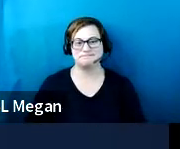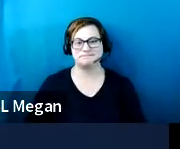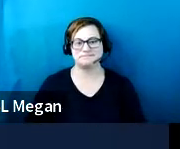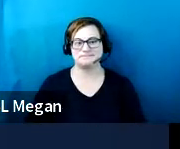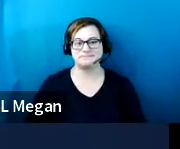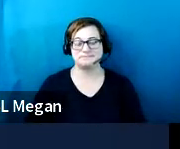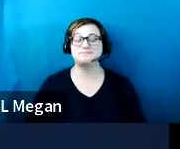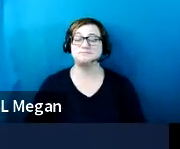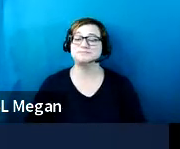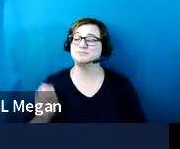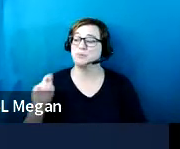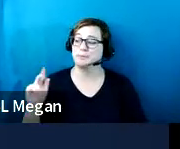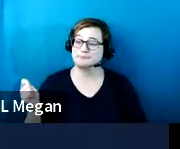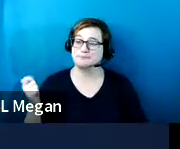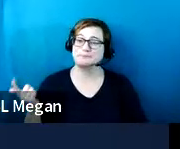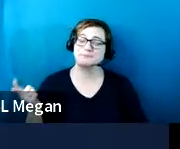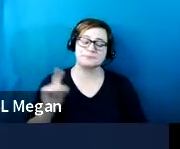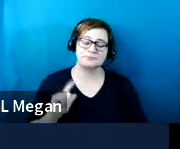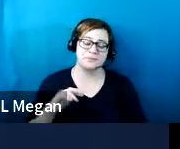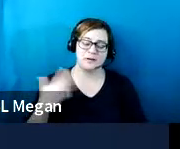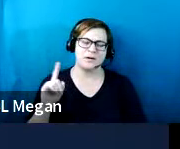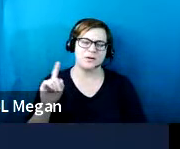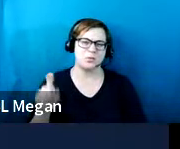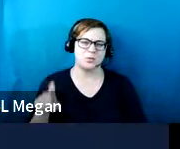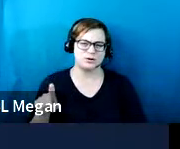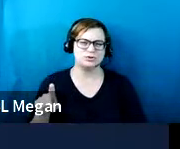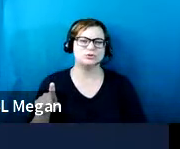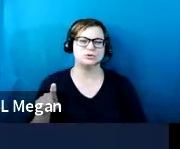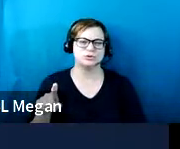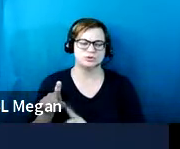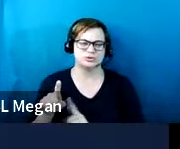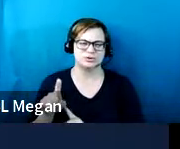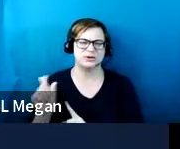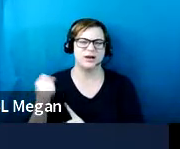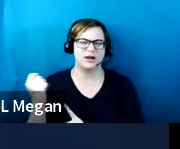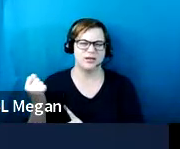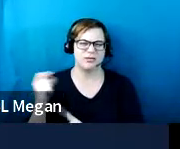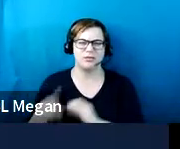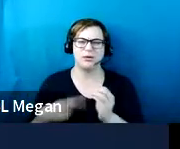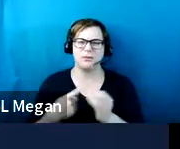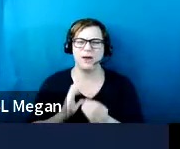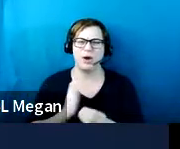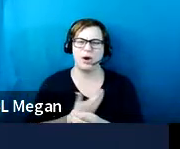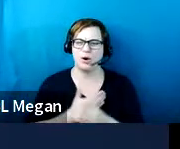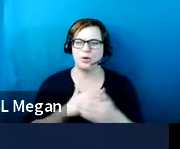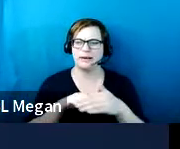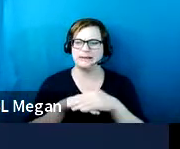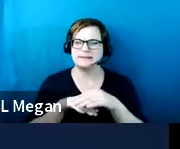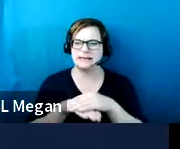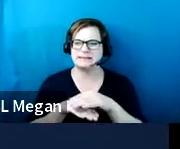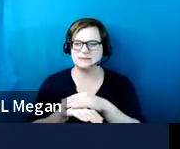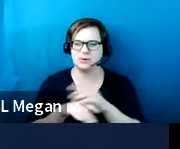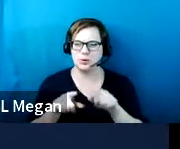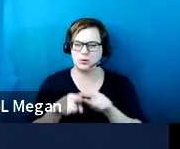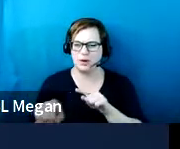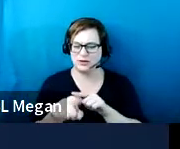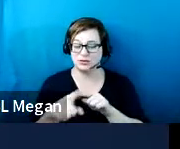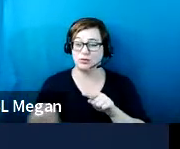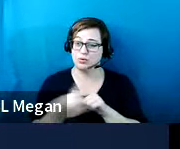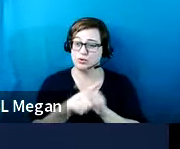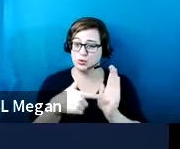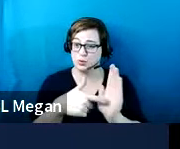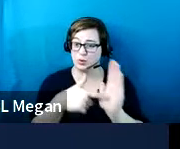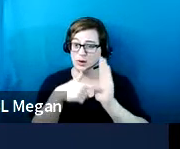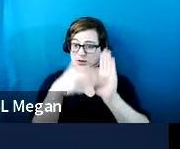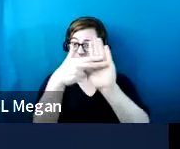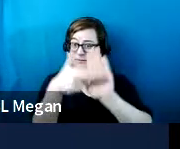Okay. So I have a question and there's another question about our accessible routes required to be marked.